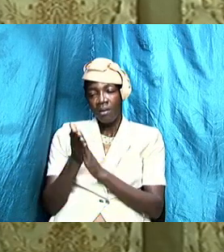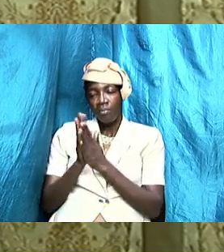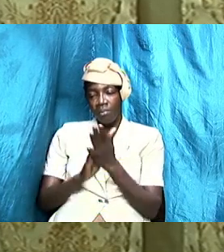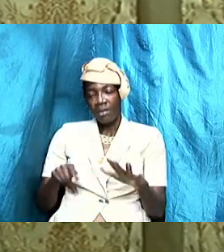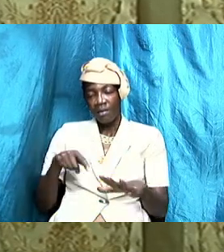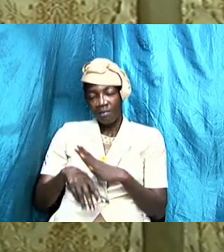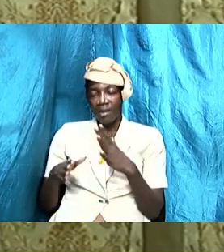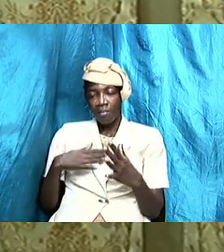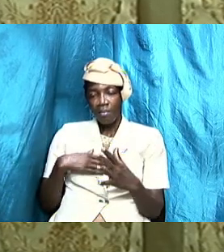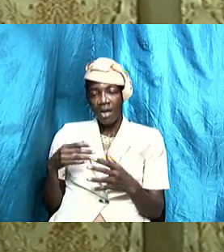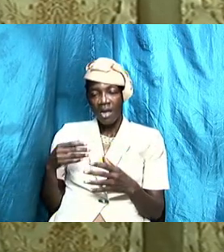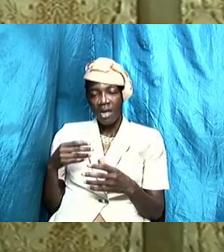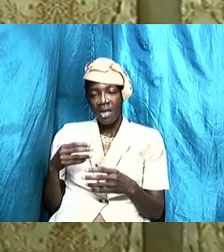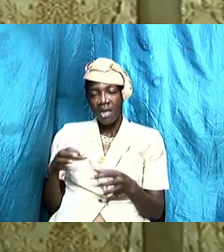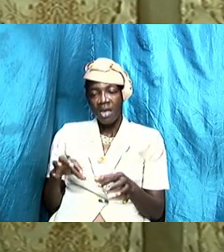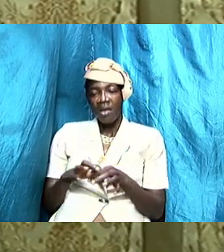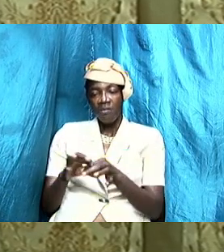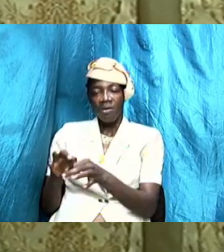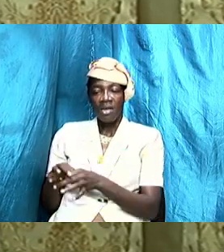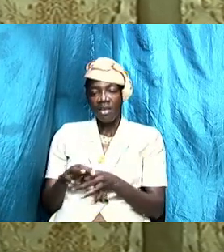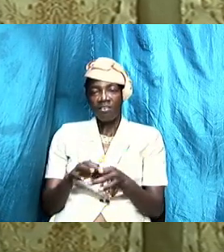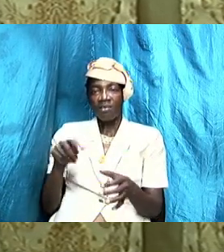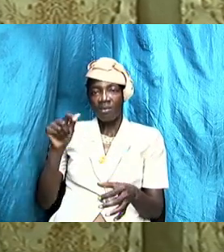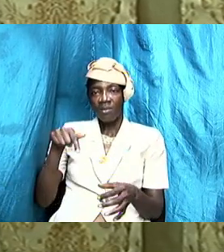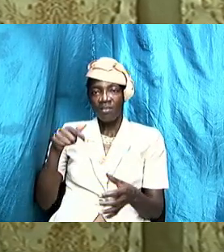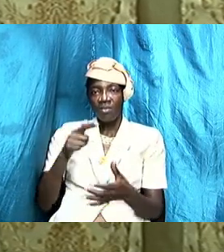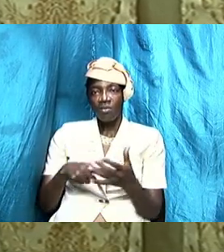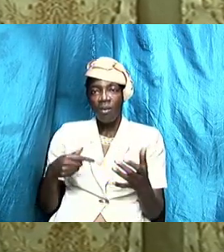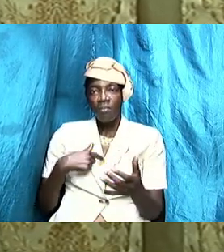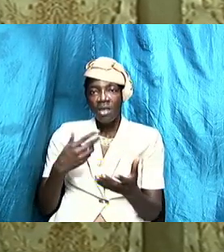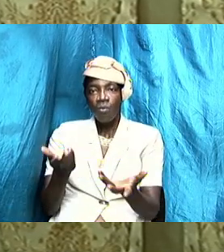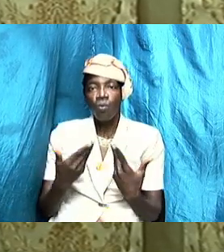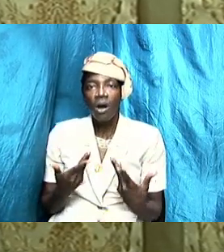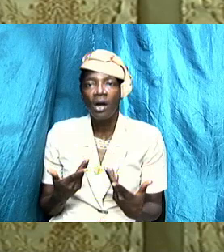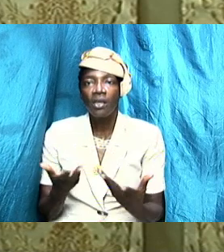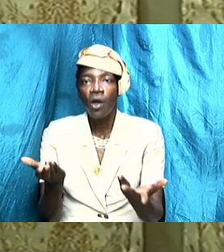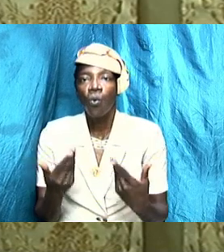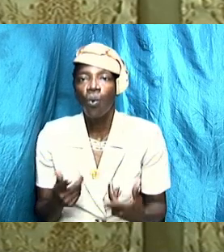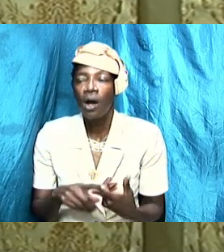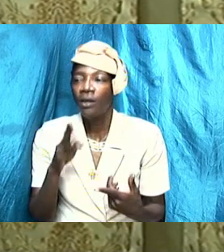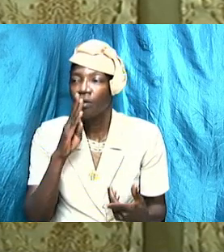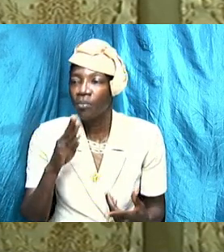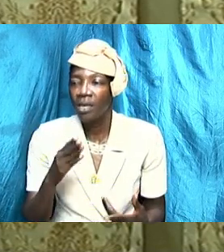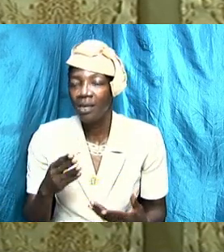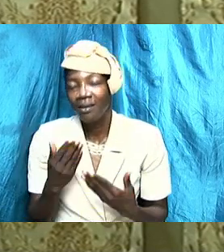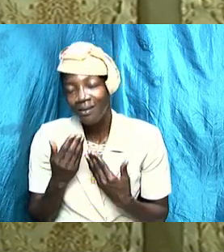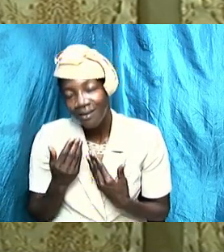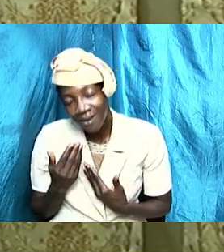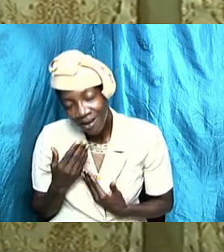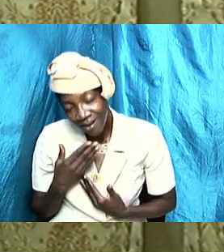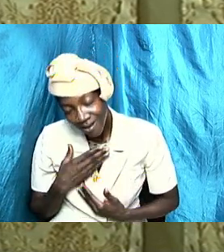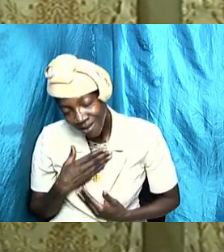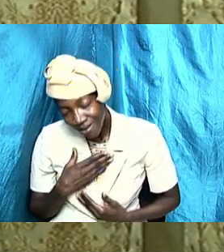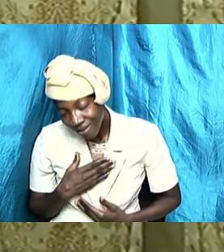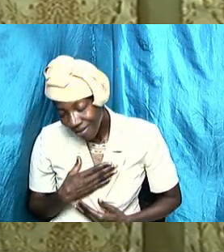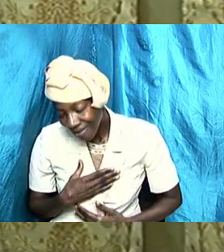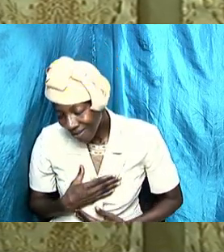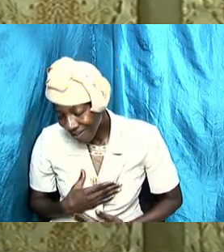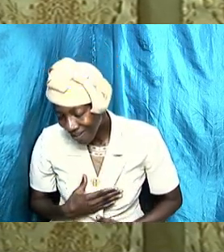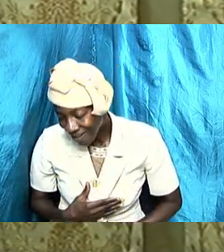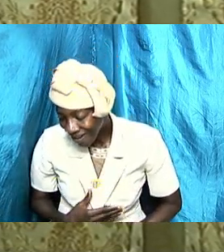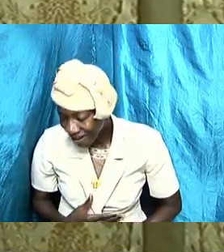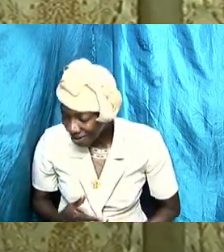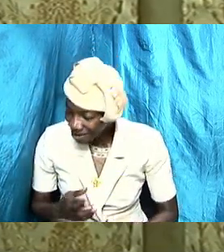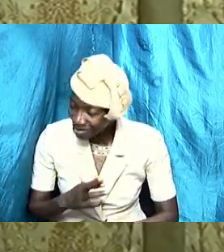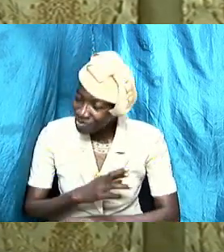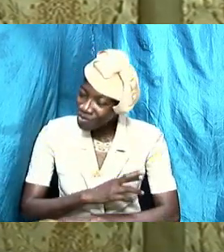this is what I want I want it to be calm I want there to be yes a